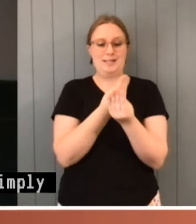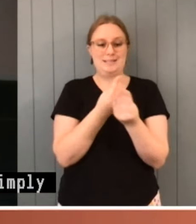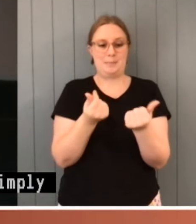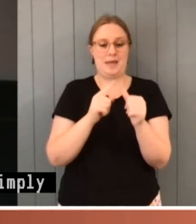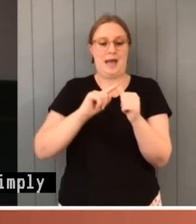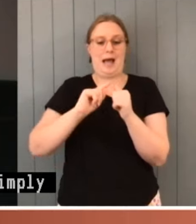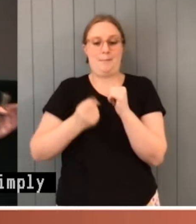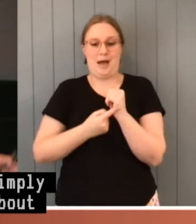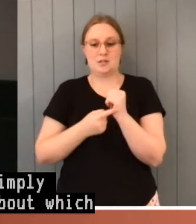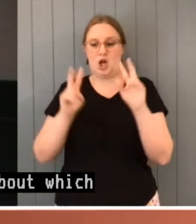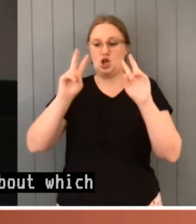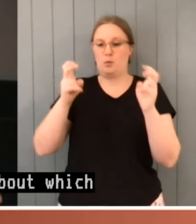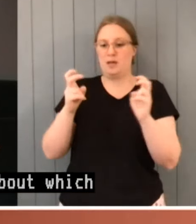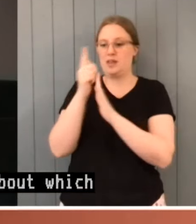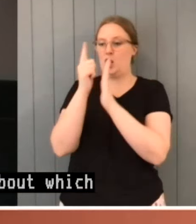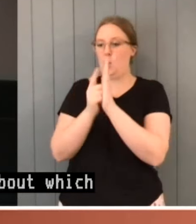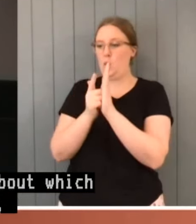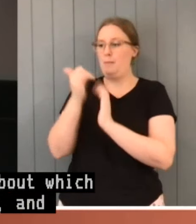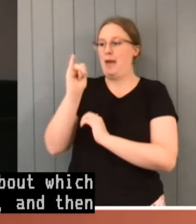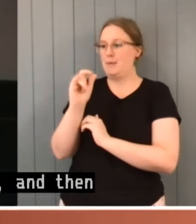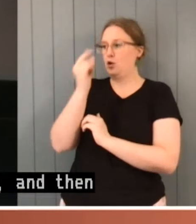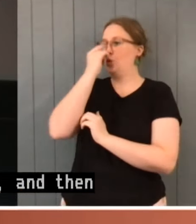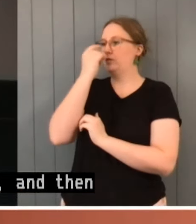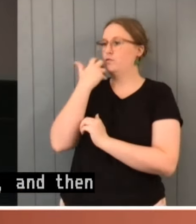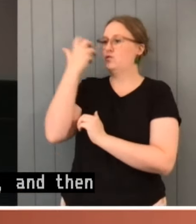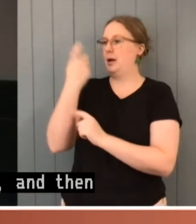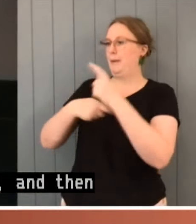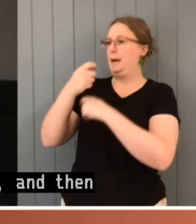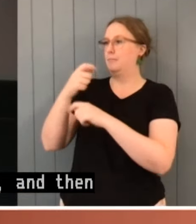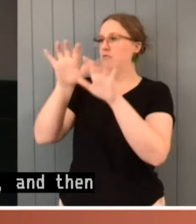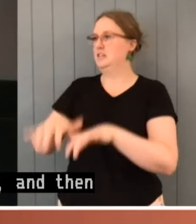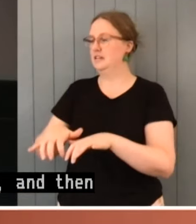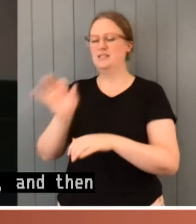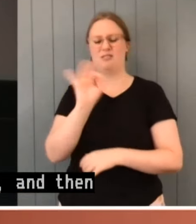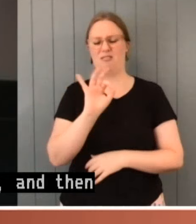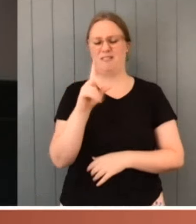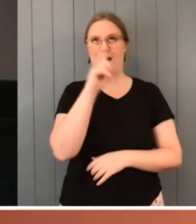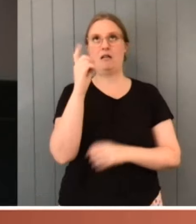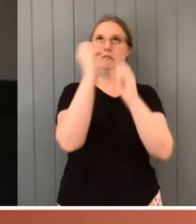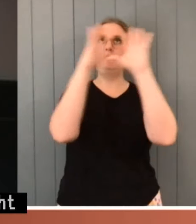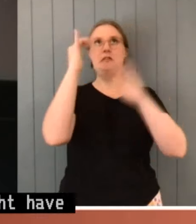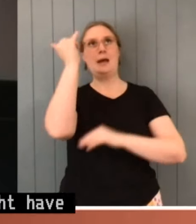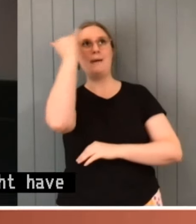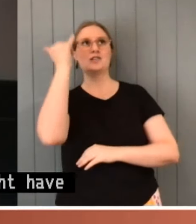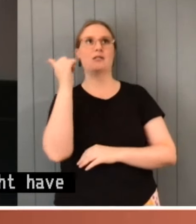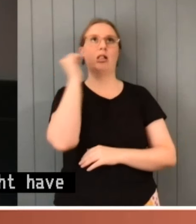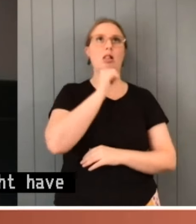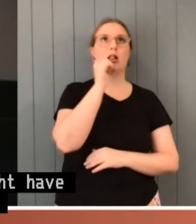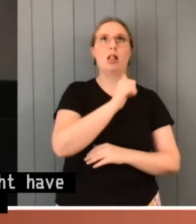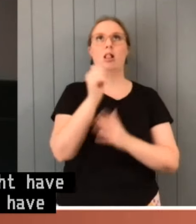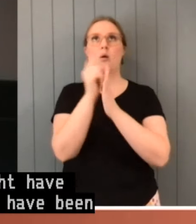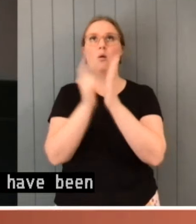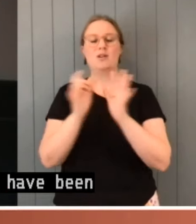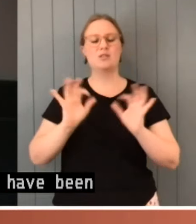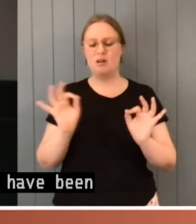and then you have to imagine some hypothetical law which might have been made, and there might be a variety of such things. There has to be a law, or